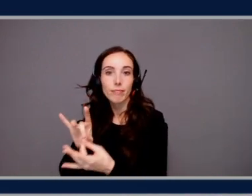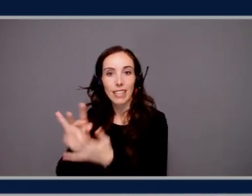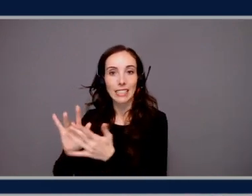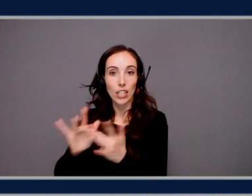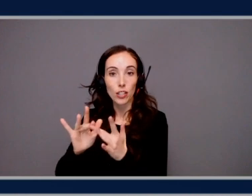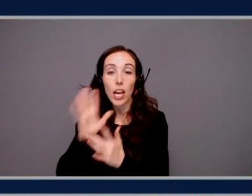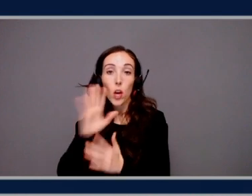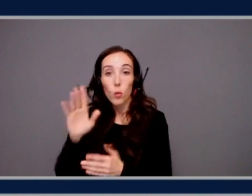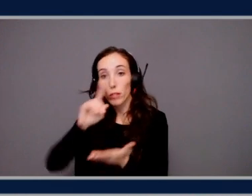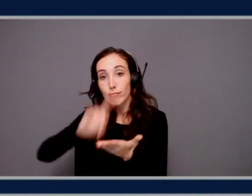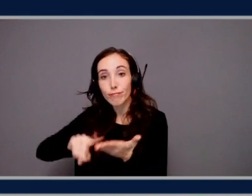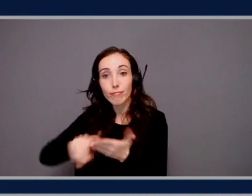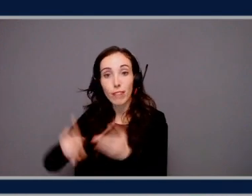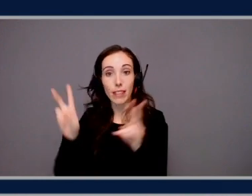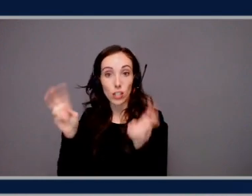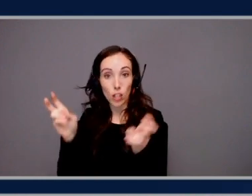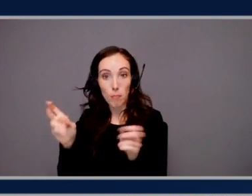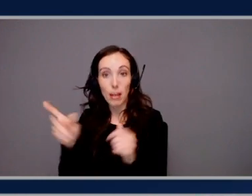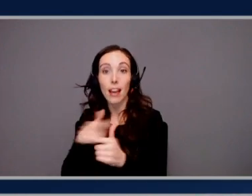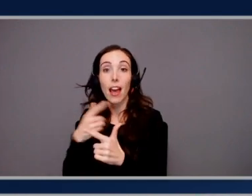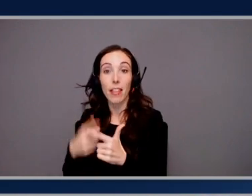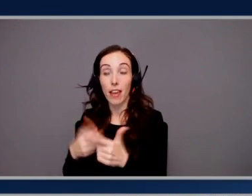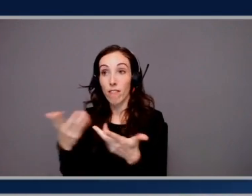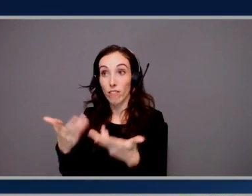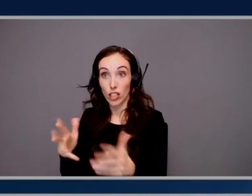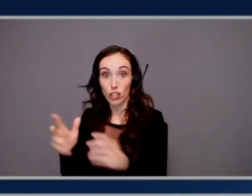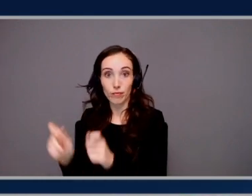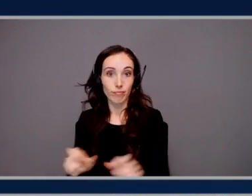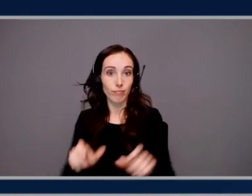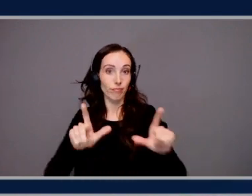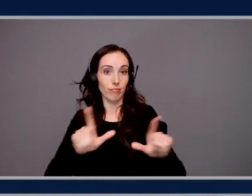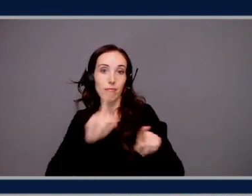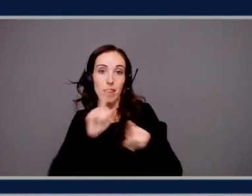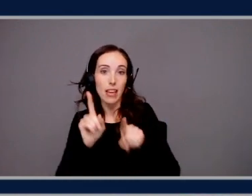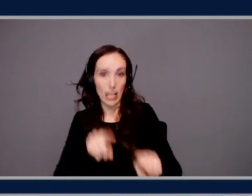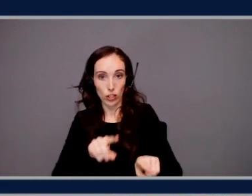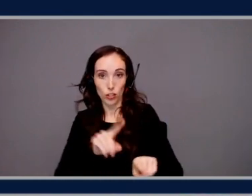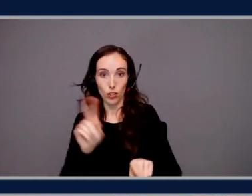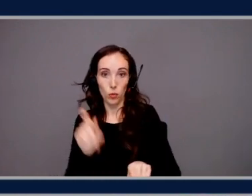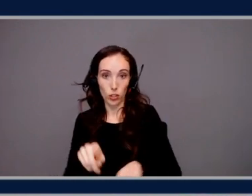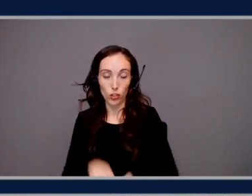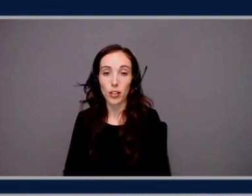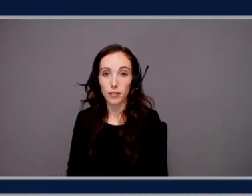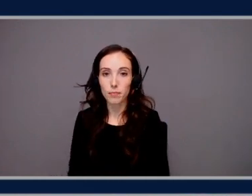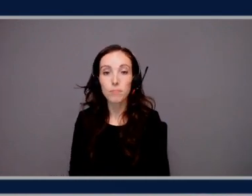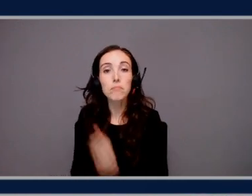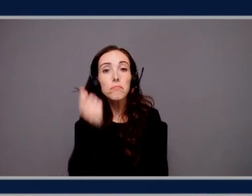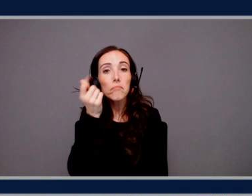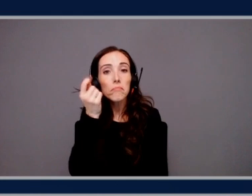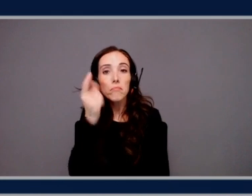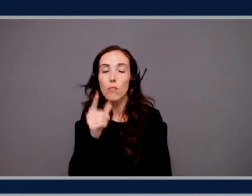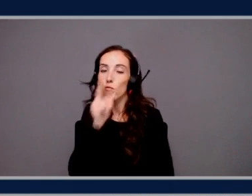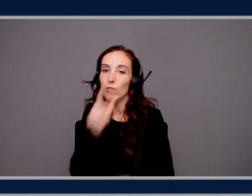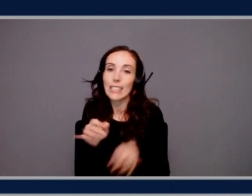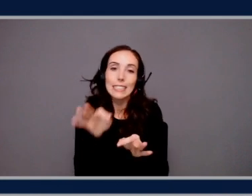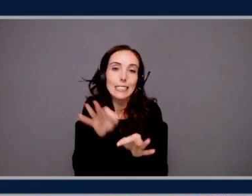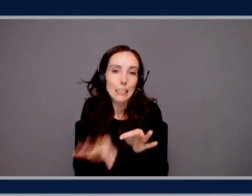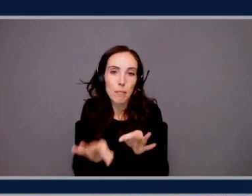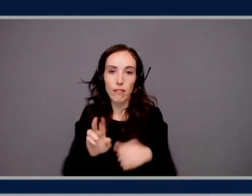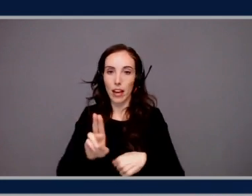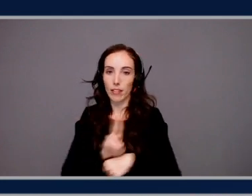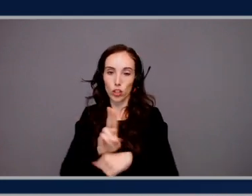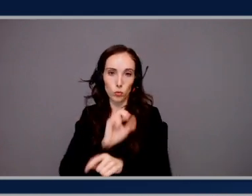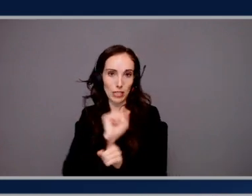topic. It's going to come back. And then once it's researched it, it's going to then finally answer the question. Okay. This is a simplified use case. You can build this